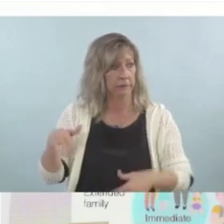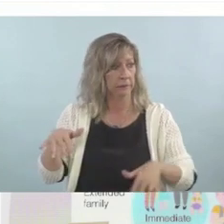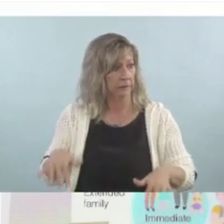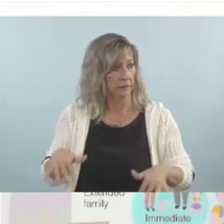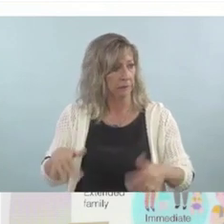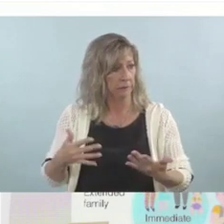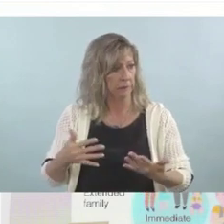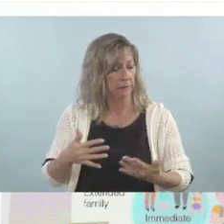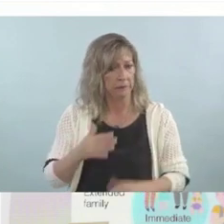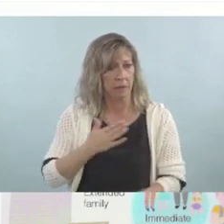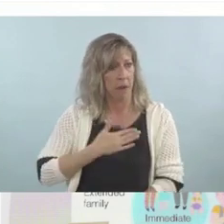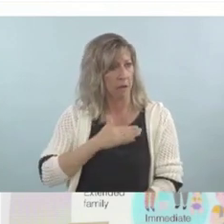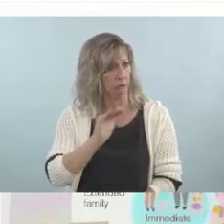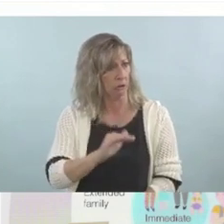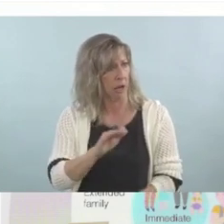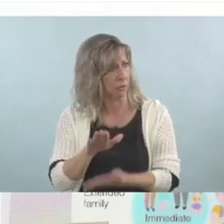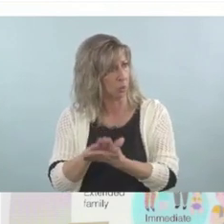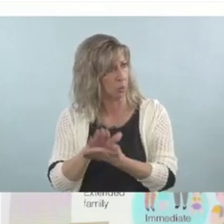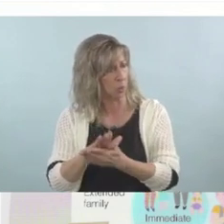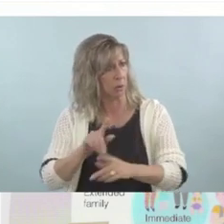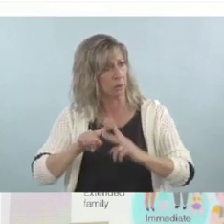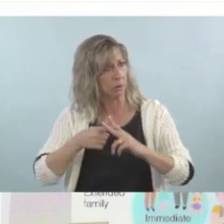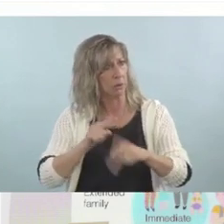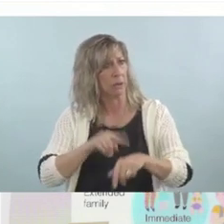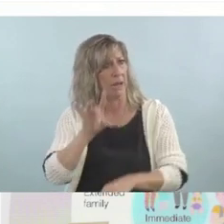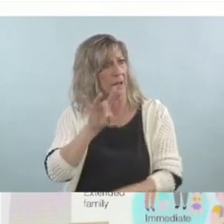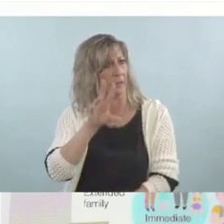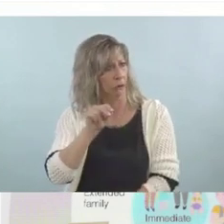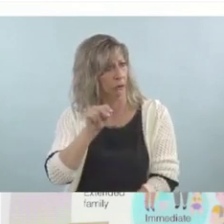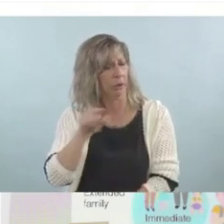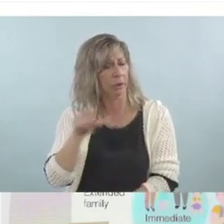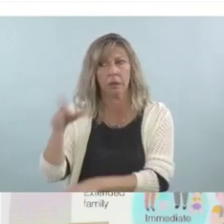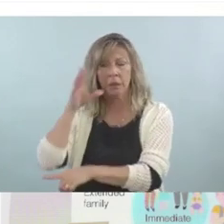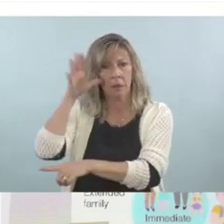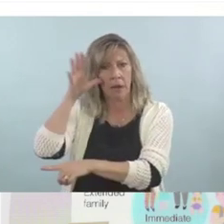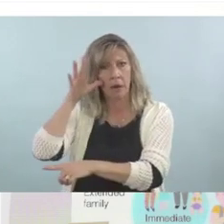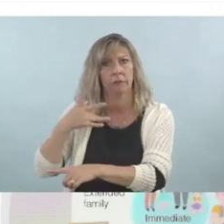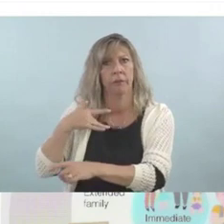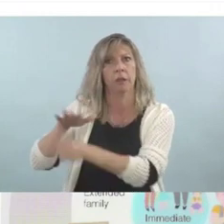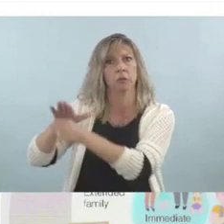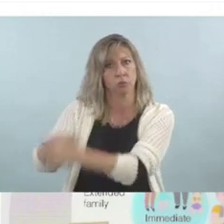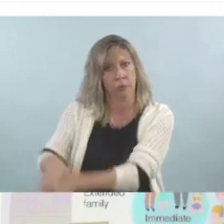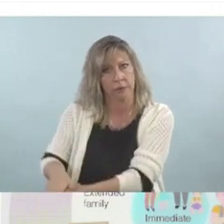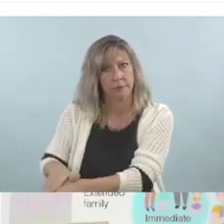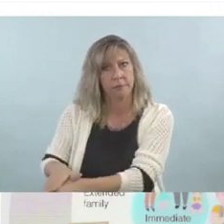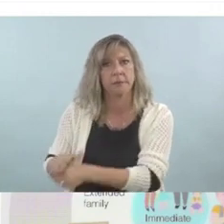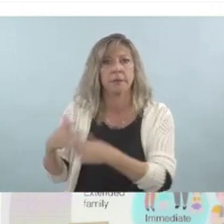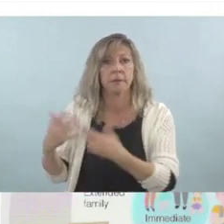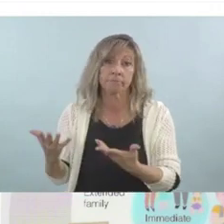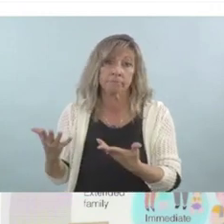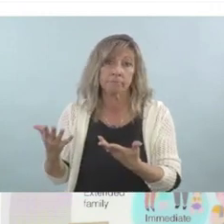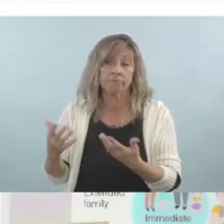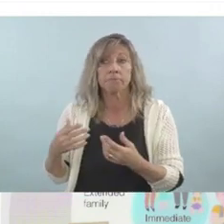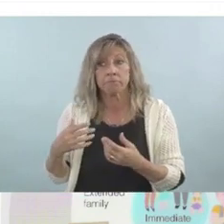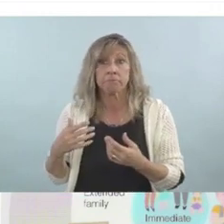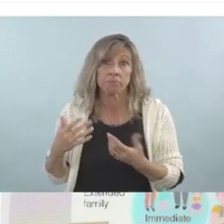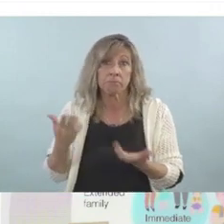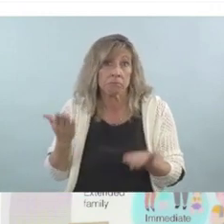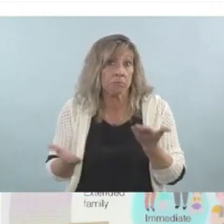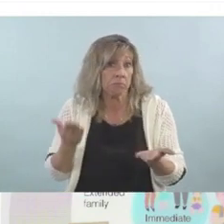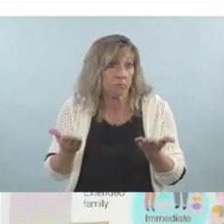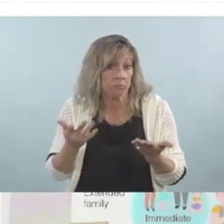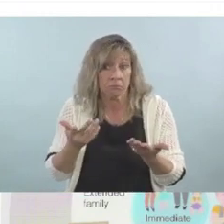then that, that adds stress to the parent. And, um, and, and it may result in